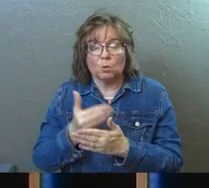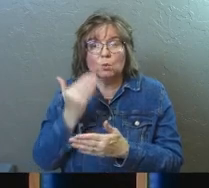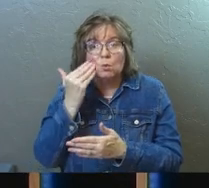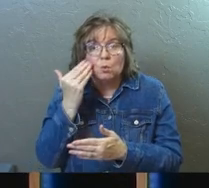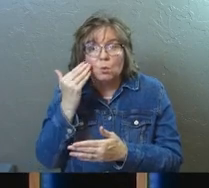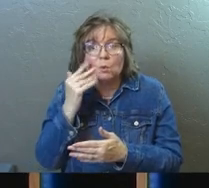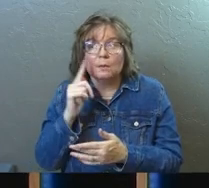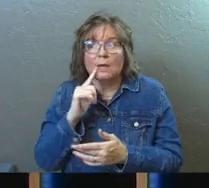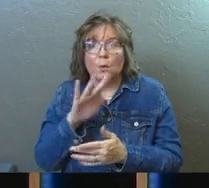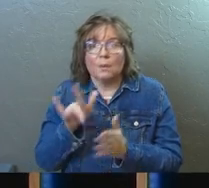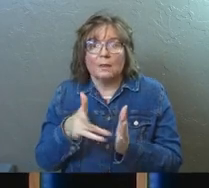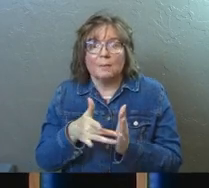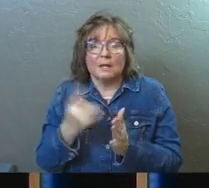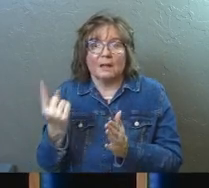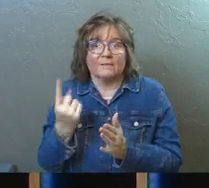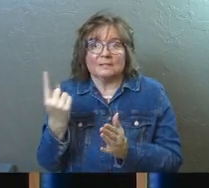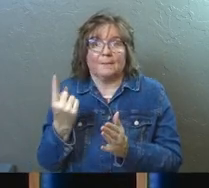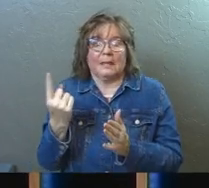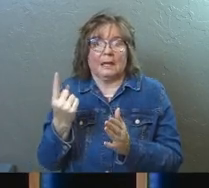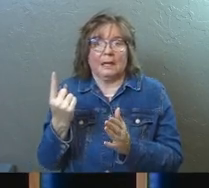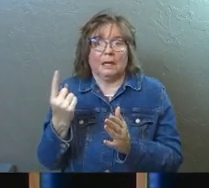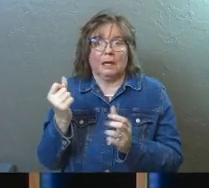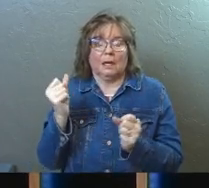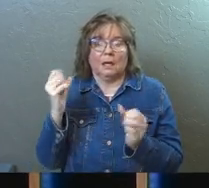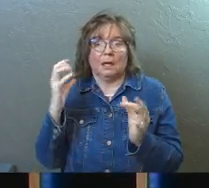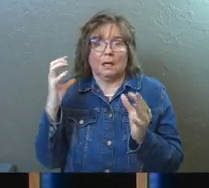they were in the middle of something.